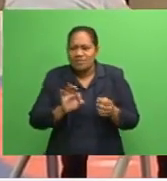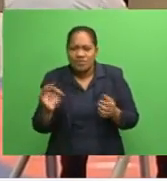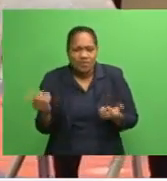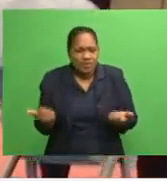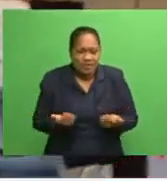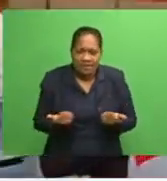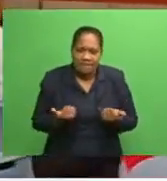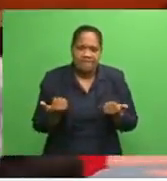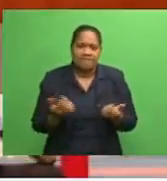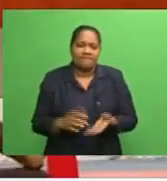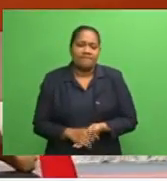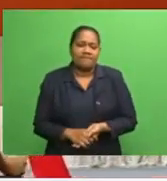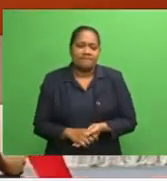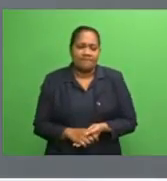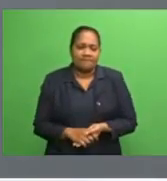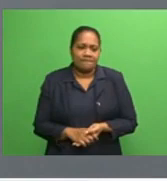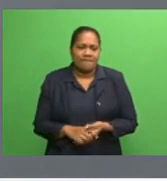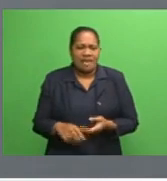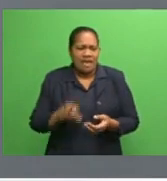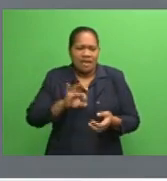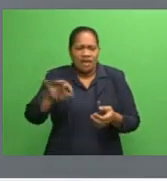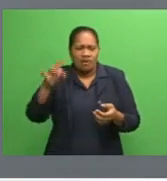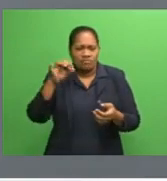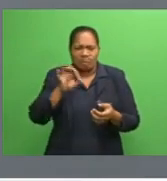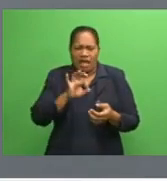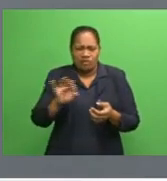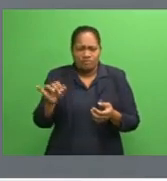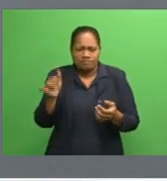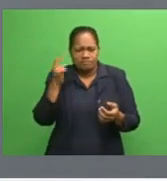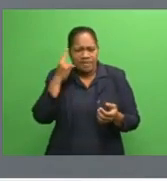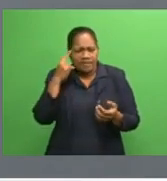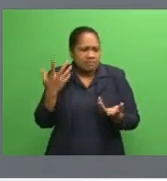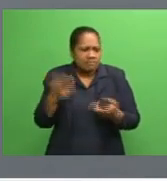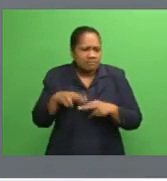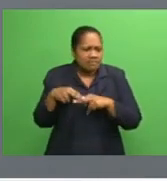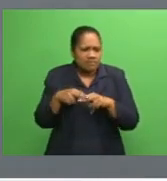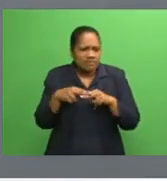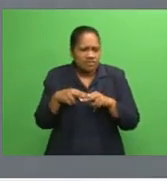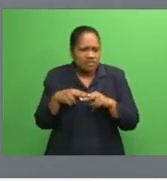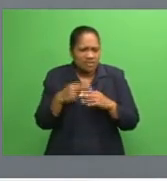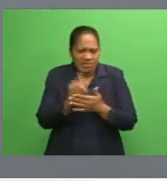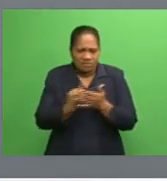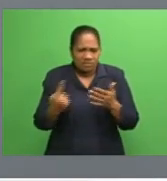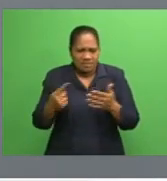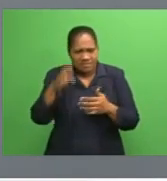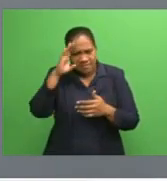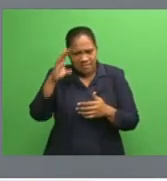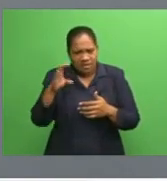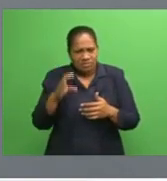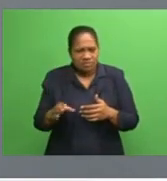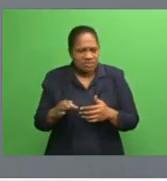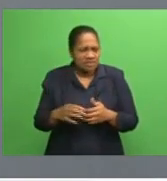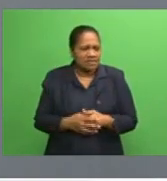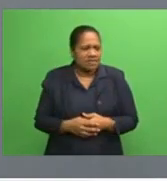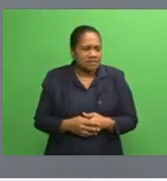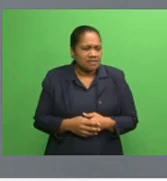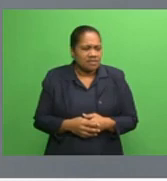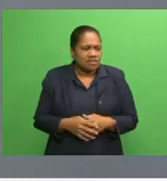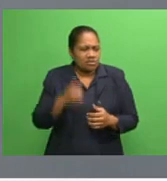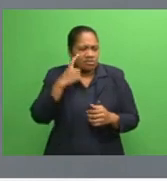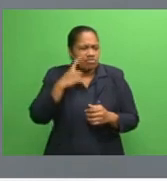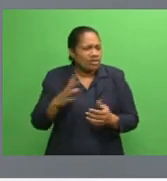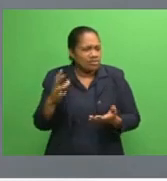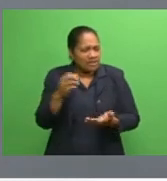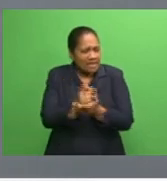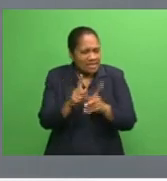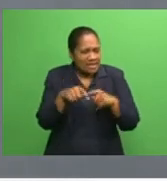predicament, but I don't think Fiji is the only country that is in this predicament in trying to get their teams organized